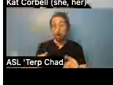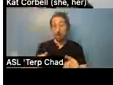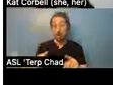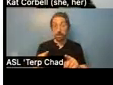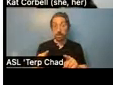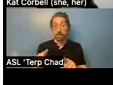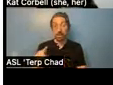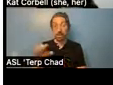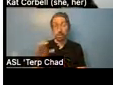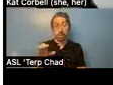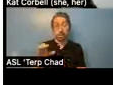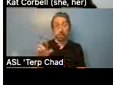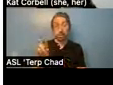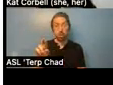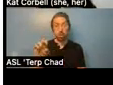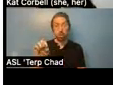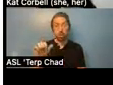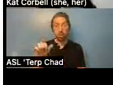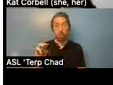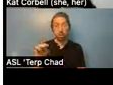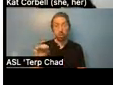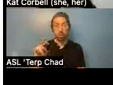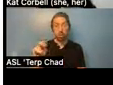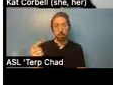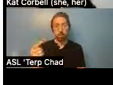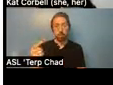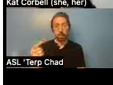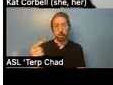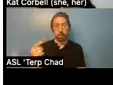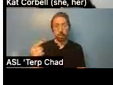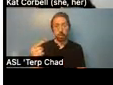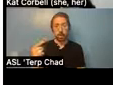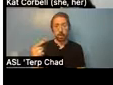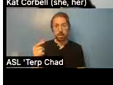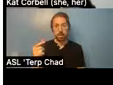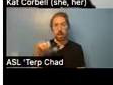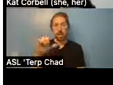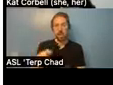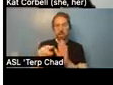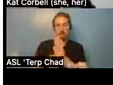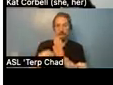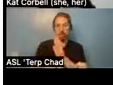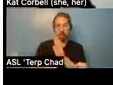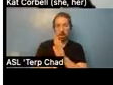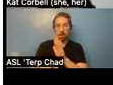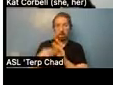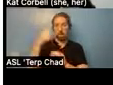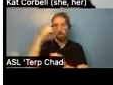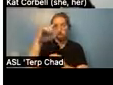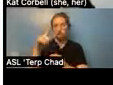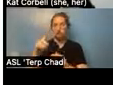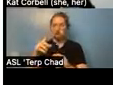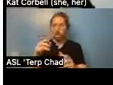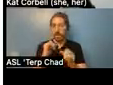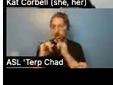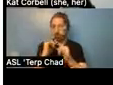to, um, the stigma in the interview process. So somebody, um, may be rejected